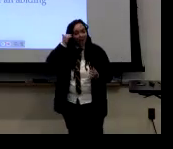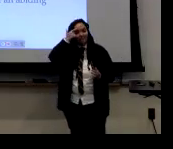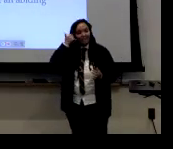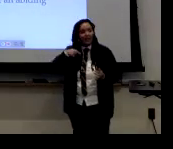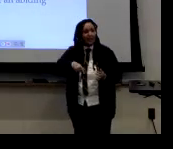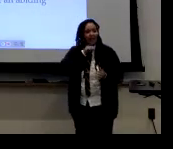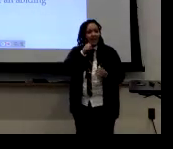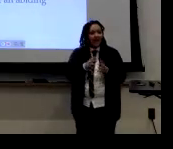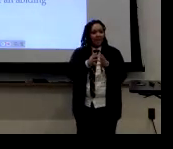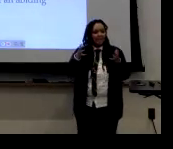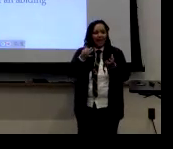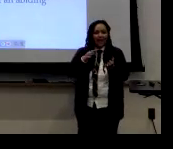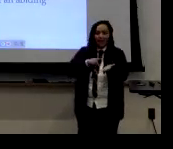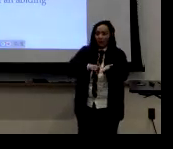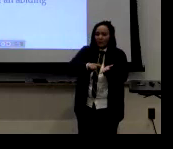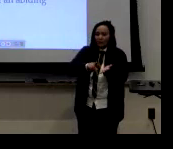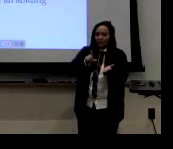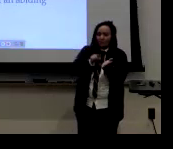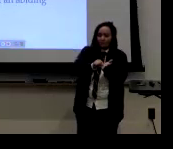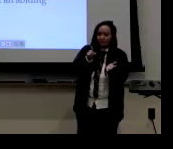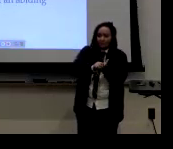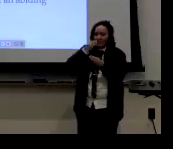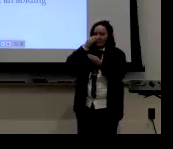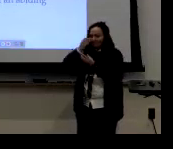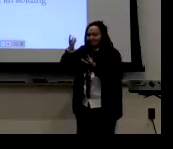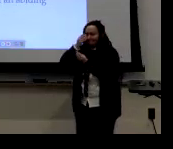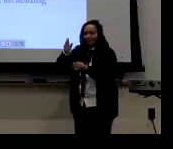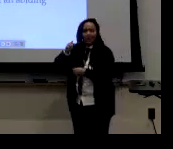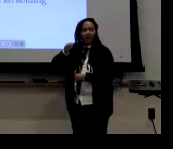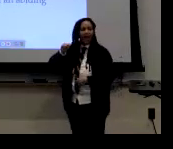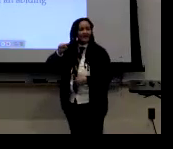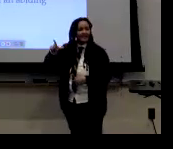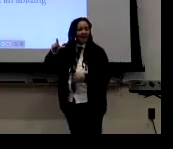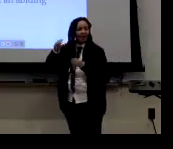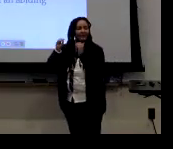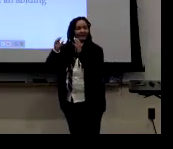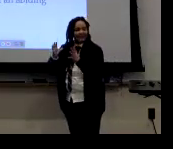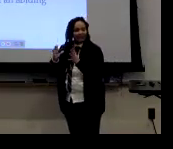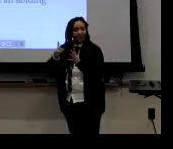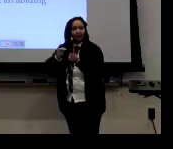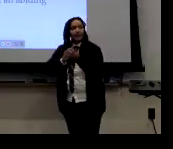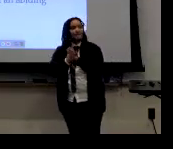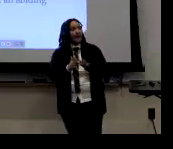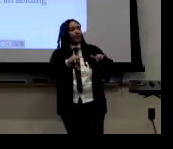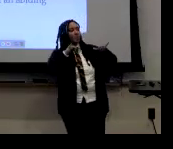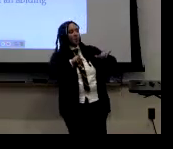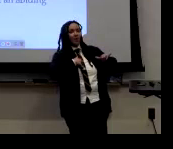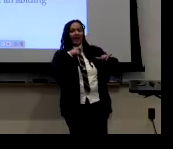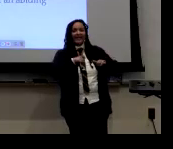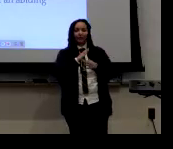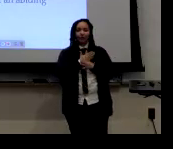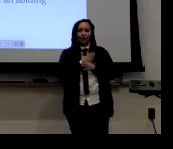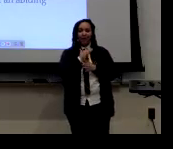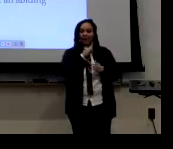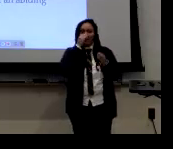because they are not a lot of research or published information about, um,